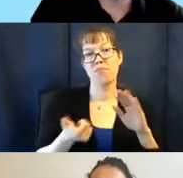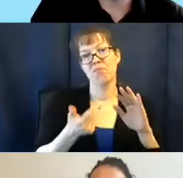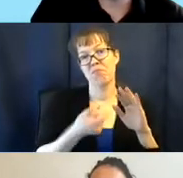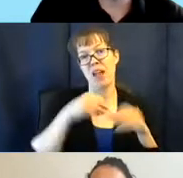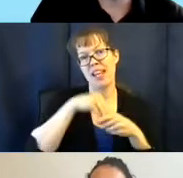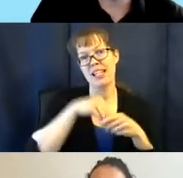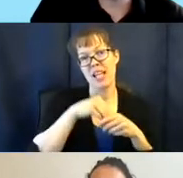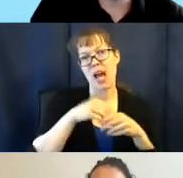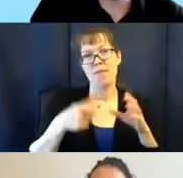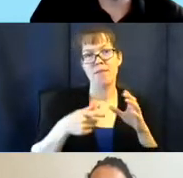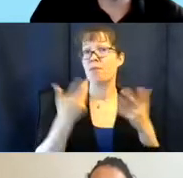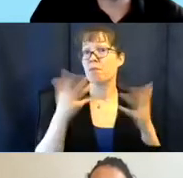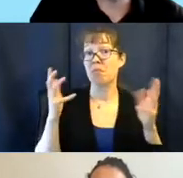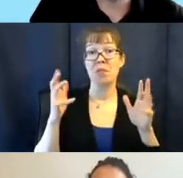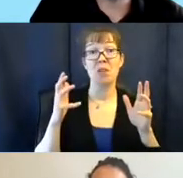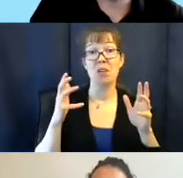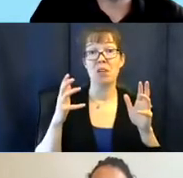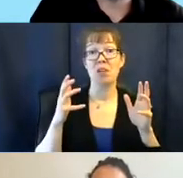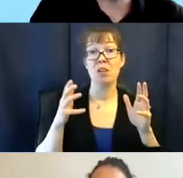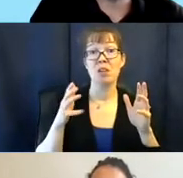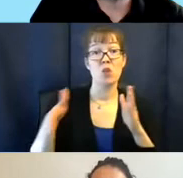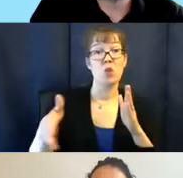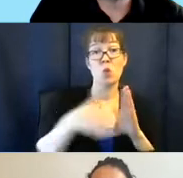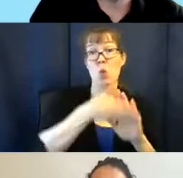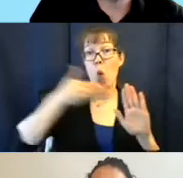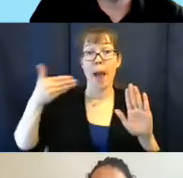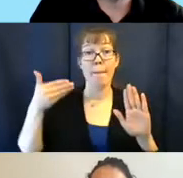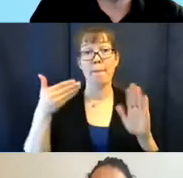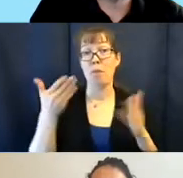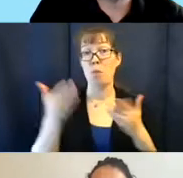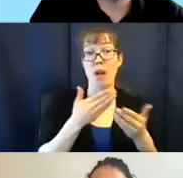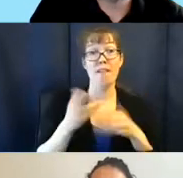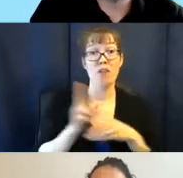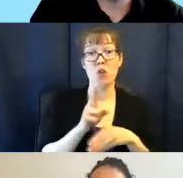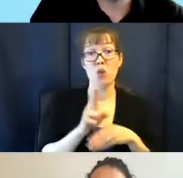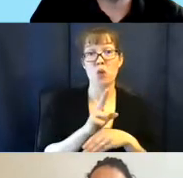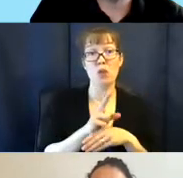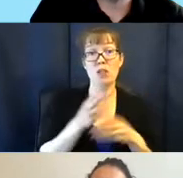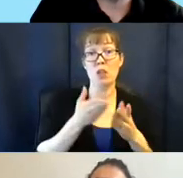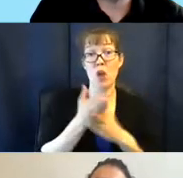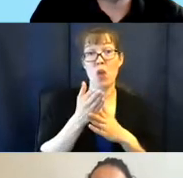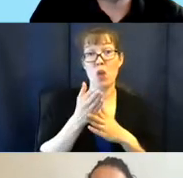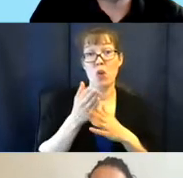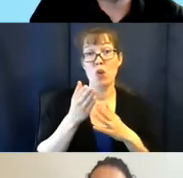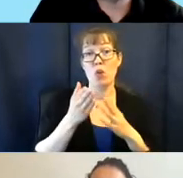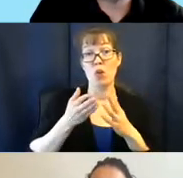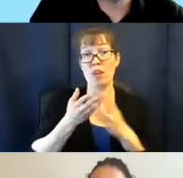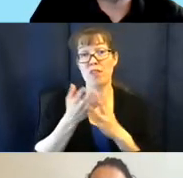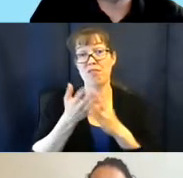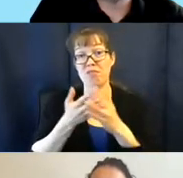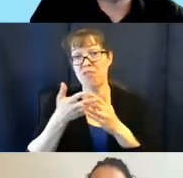you do is swipe whatever you're using through the fingers here or,